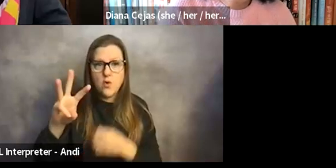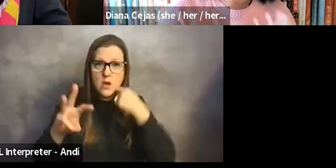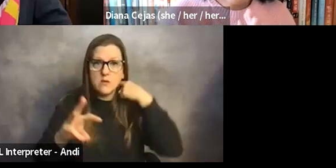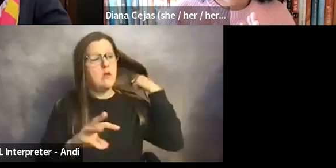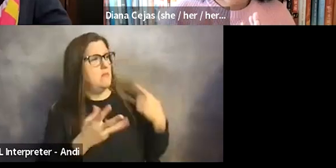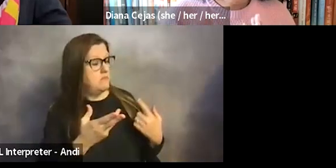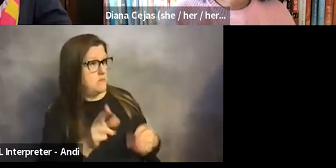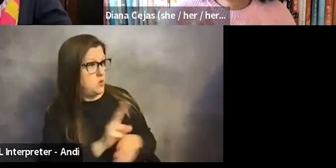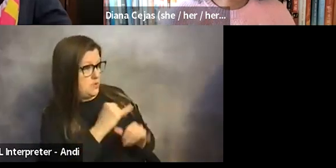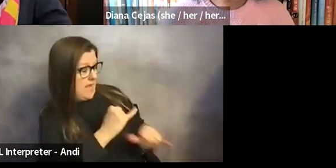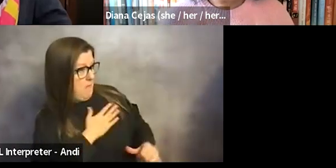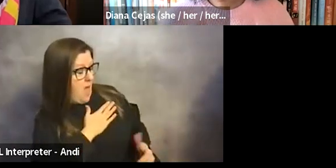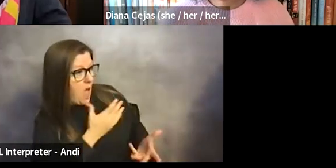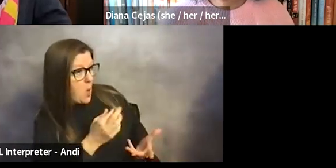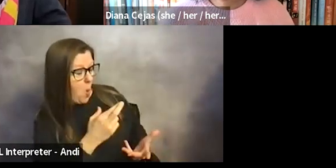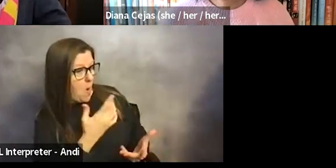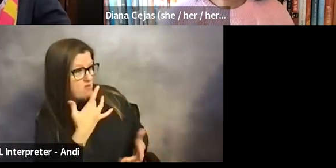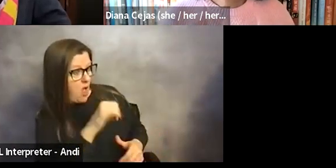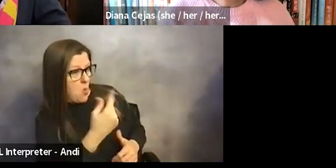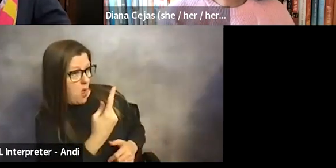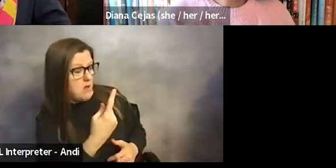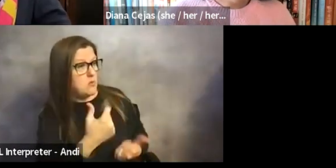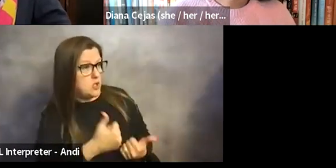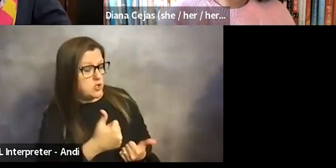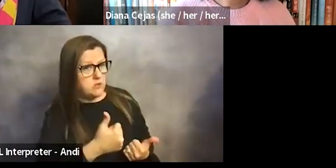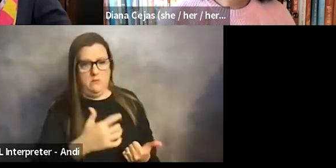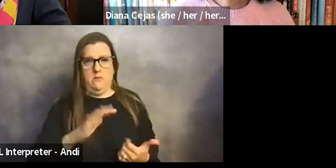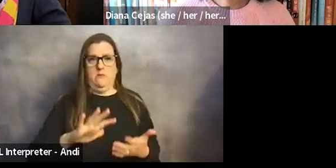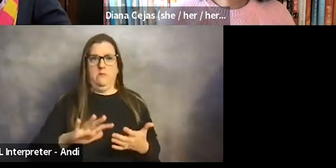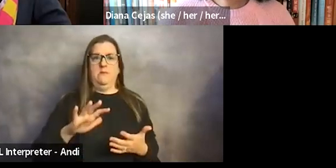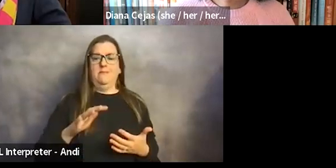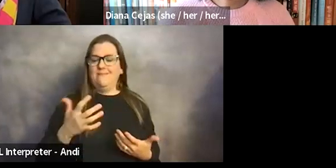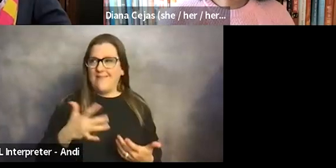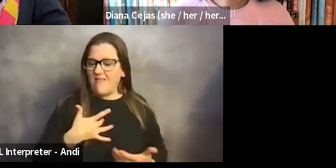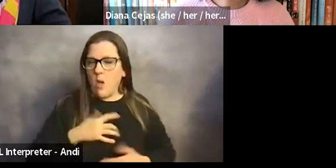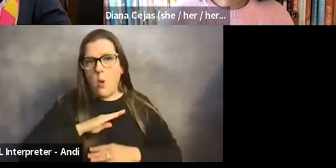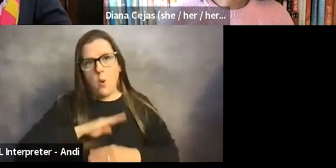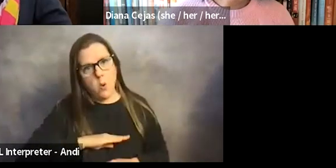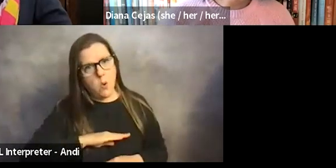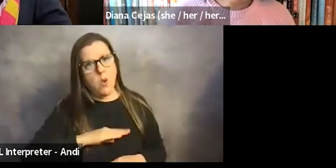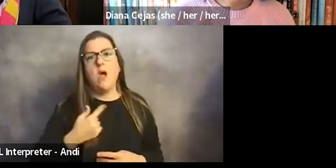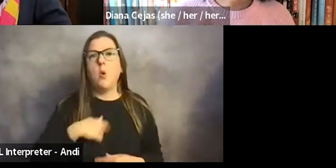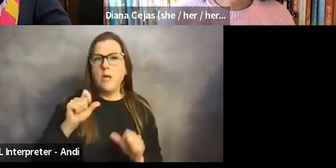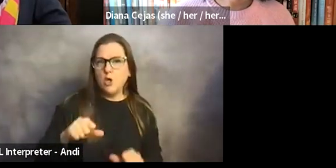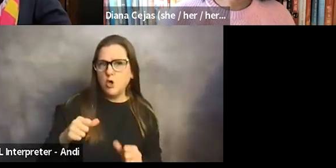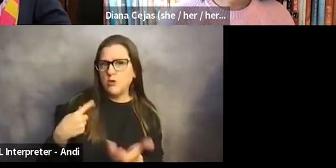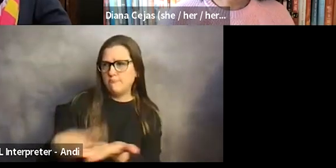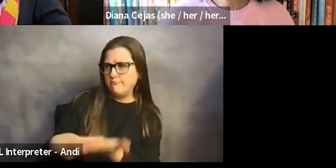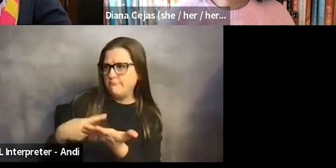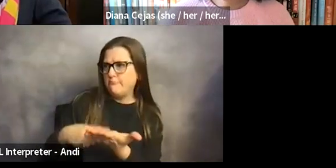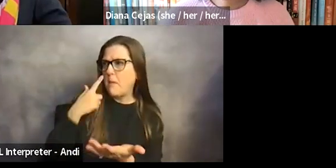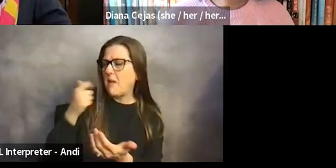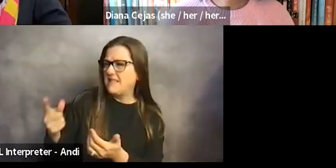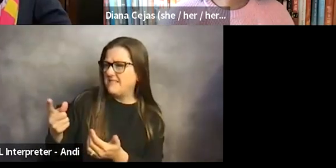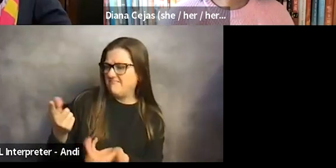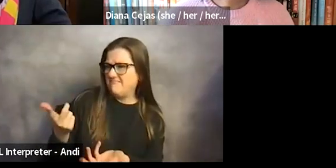use the same one that I use? Or is there a different one that you would prefer? So was we were all able to have like a different level of conversation because he didn't see my request